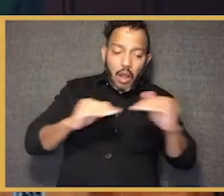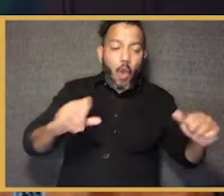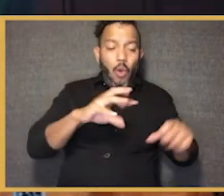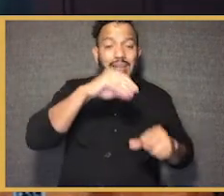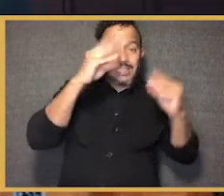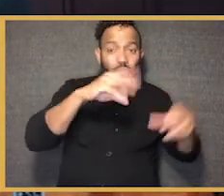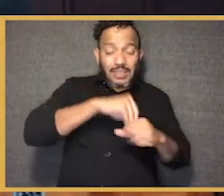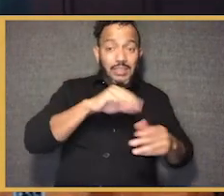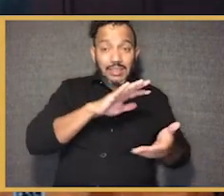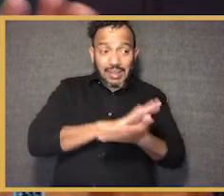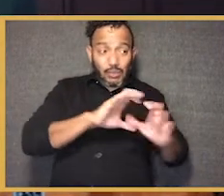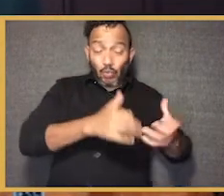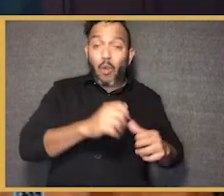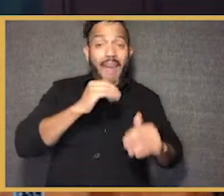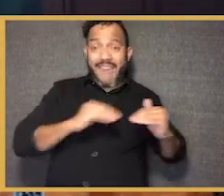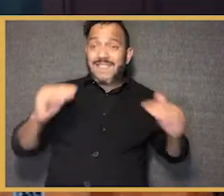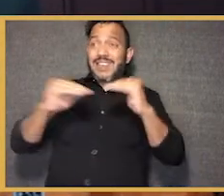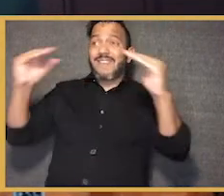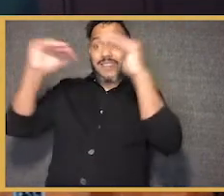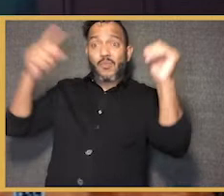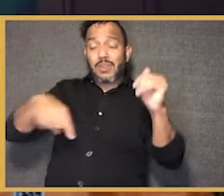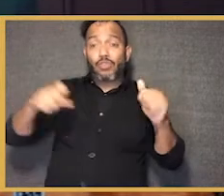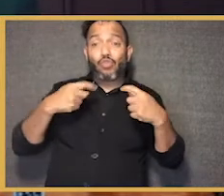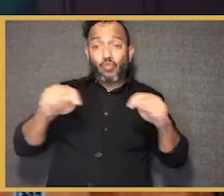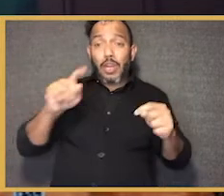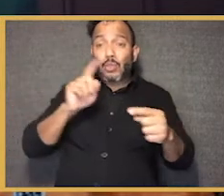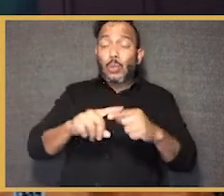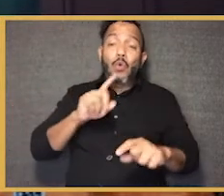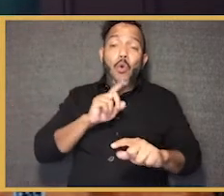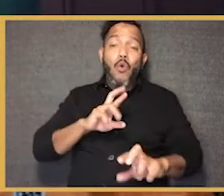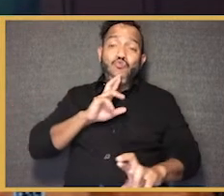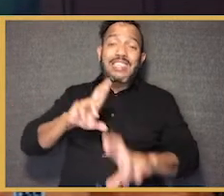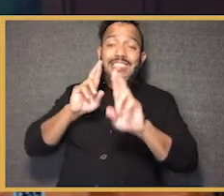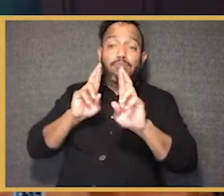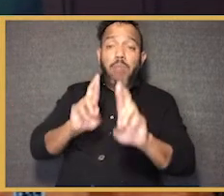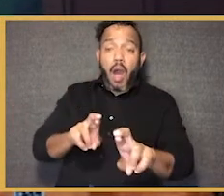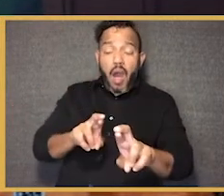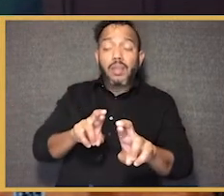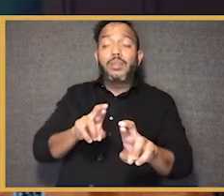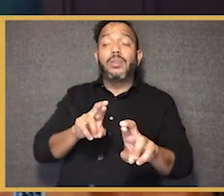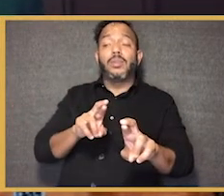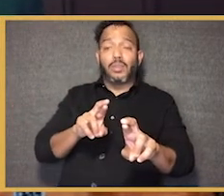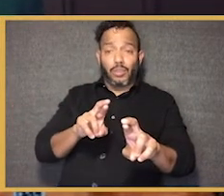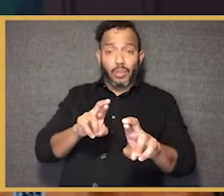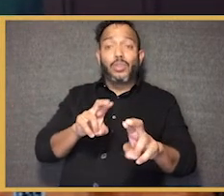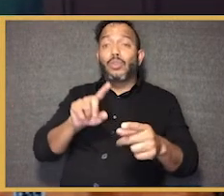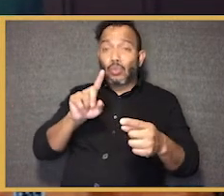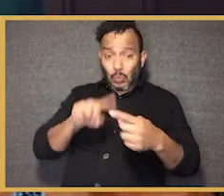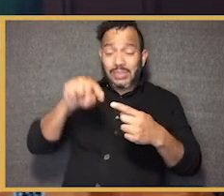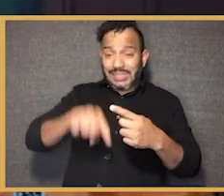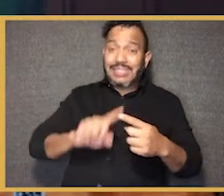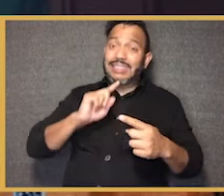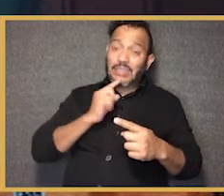teachers in the classroom. We need every level of leadership to try to respond to the,